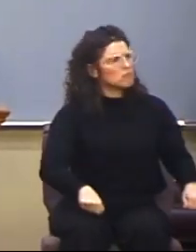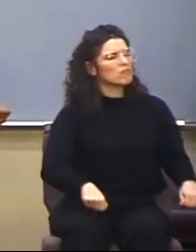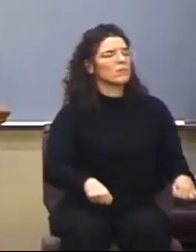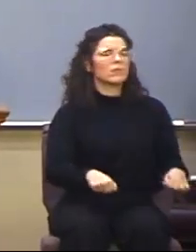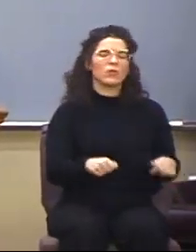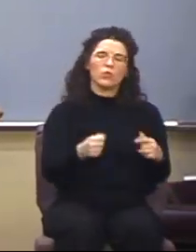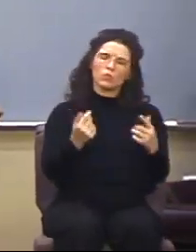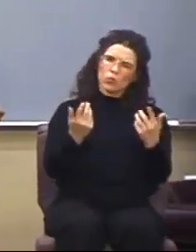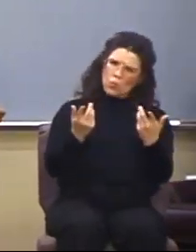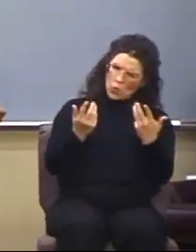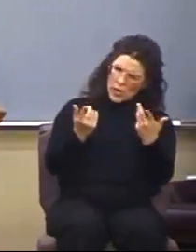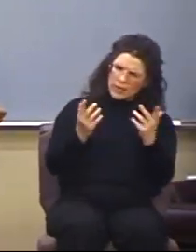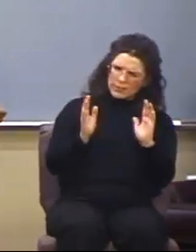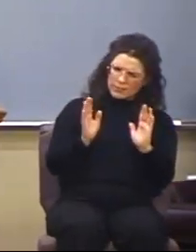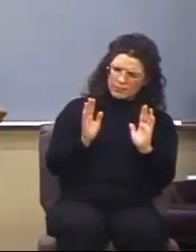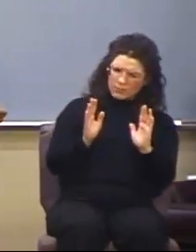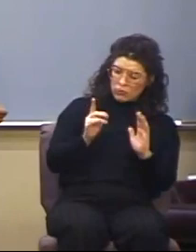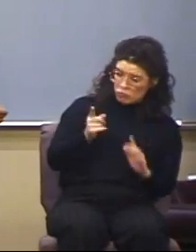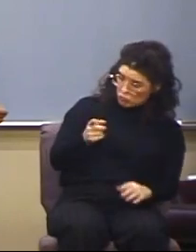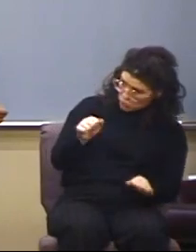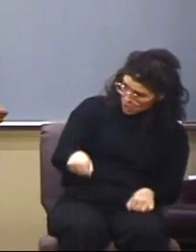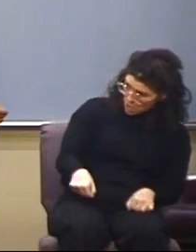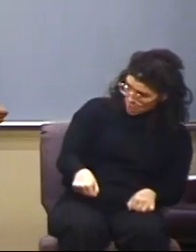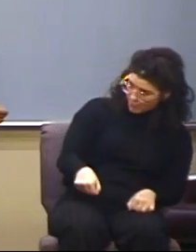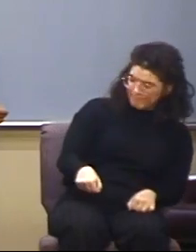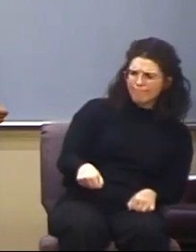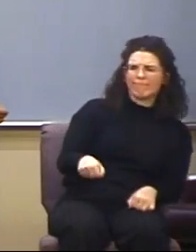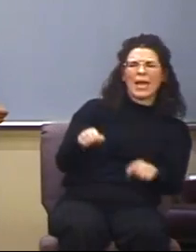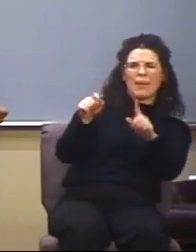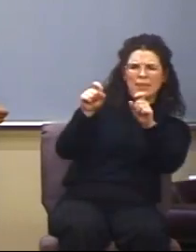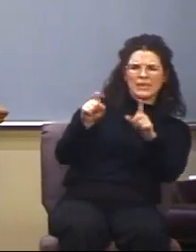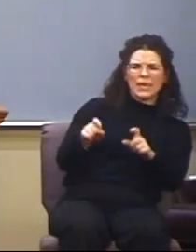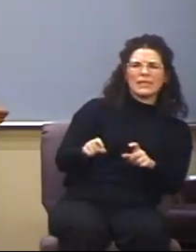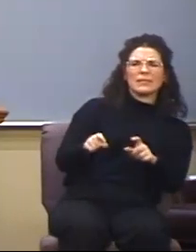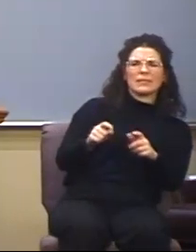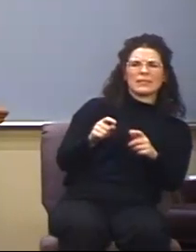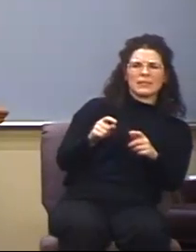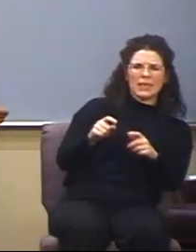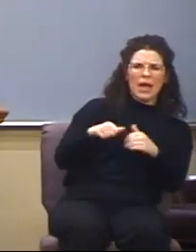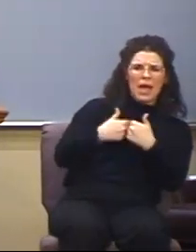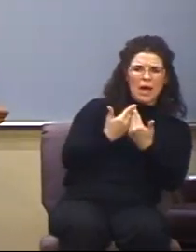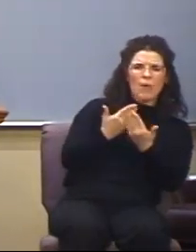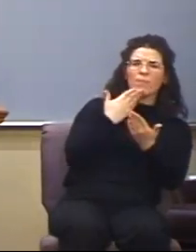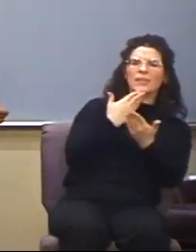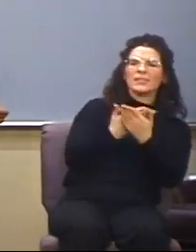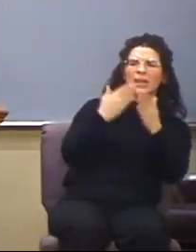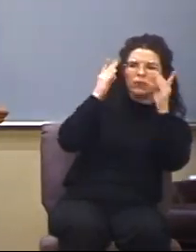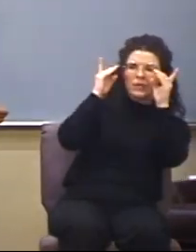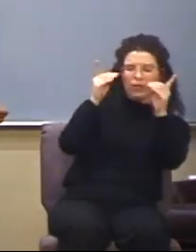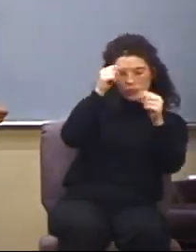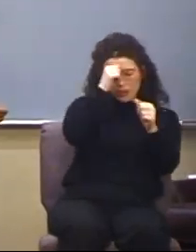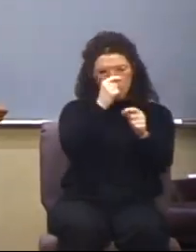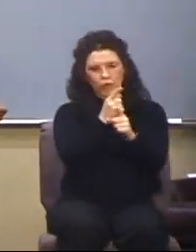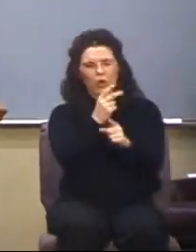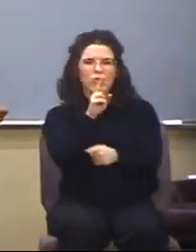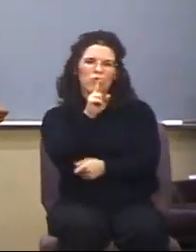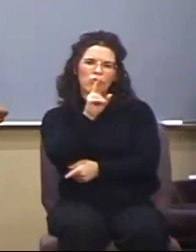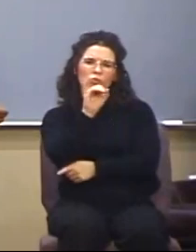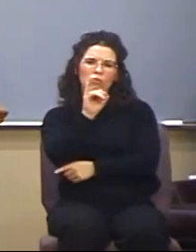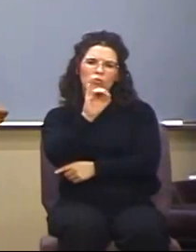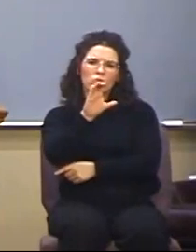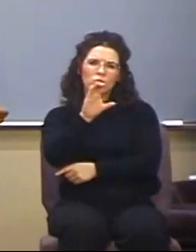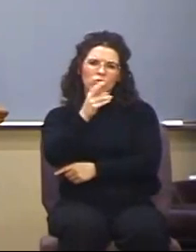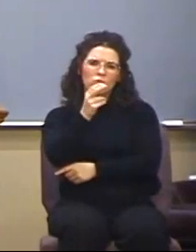It must be measured by sound doctrine. And Brother Richard, he said it a few weeks ago, one of the